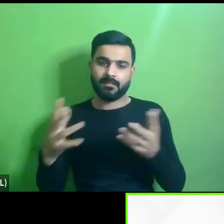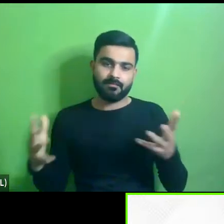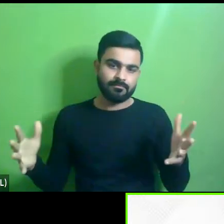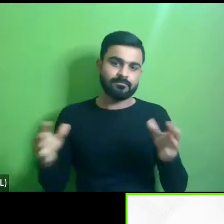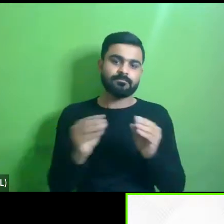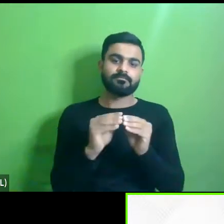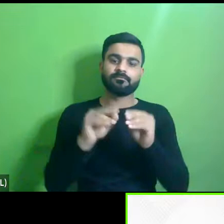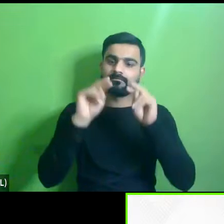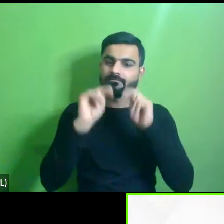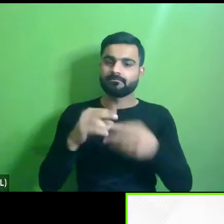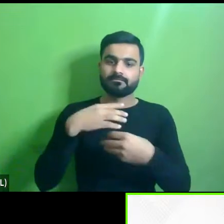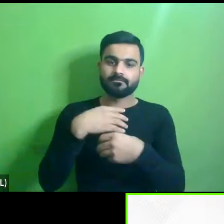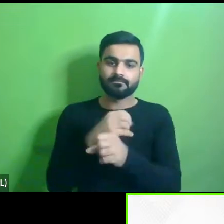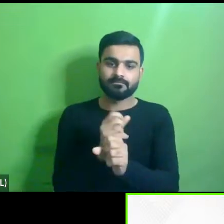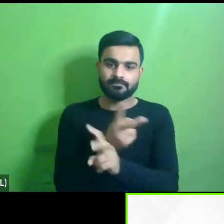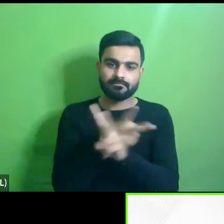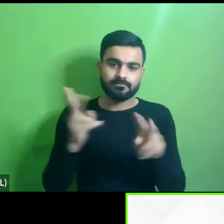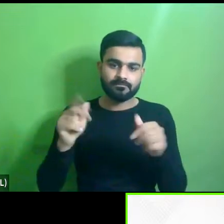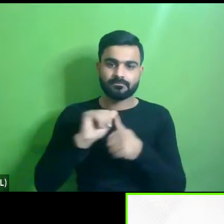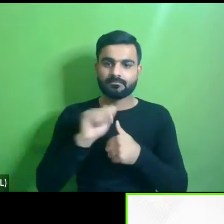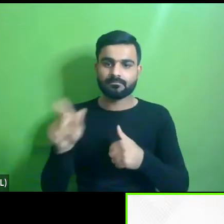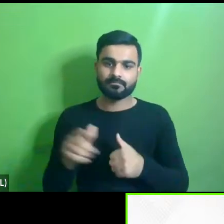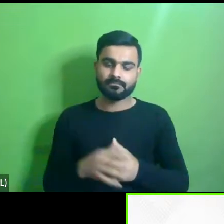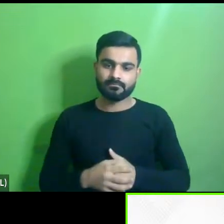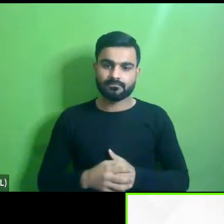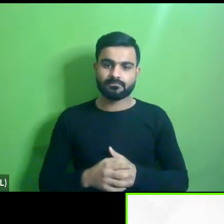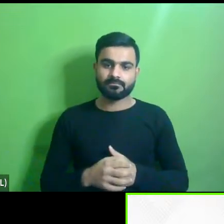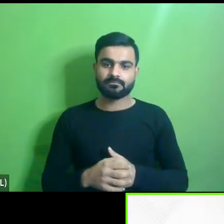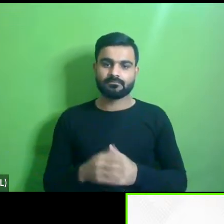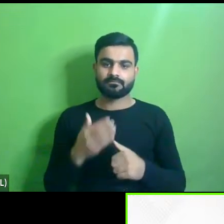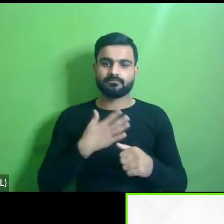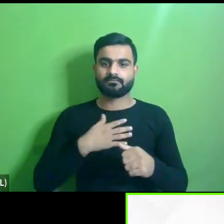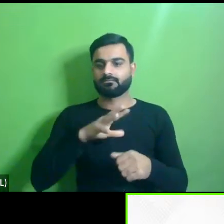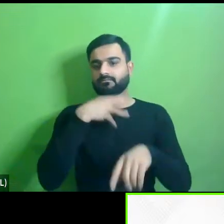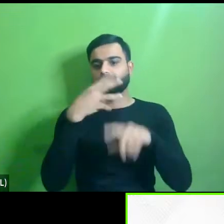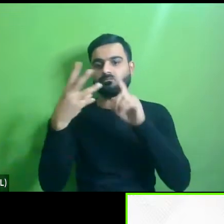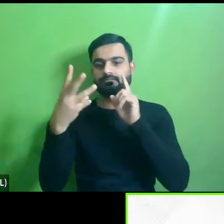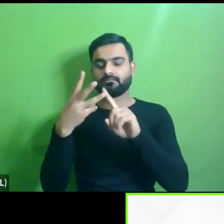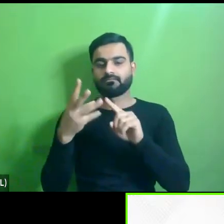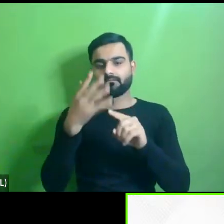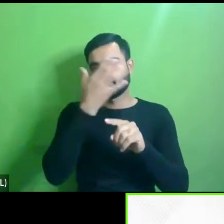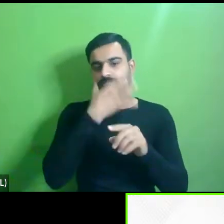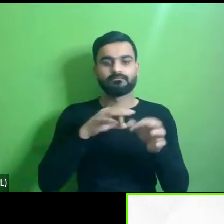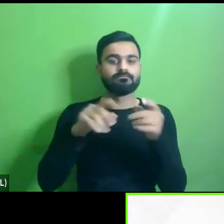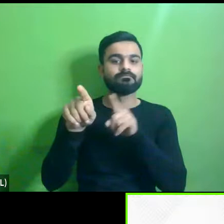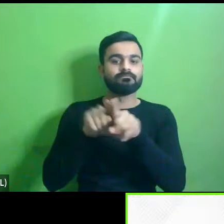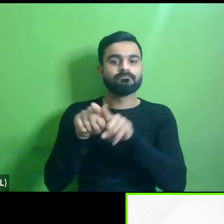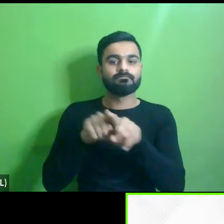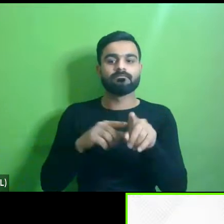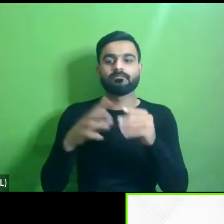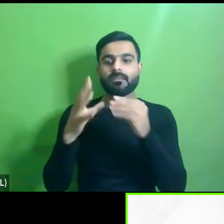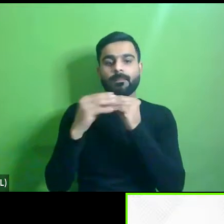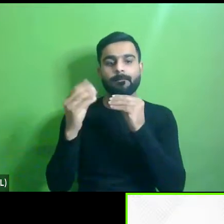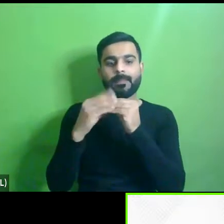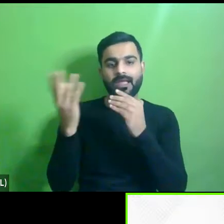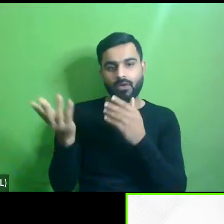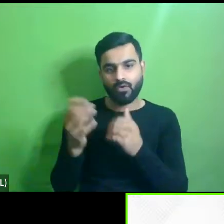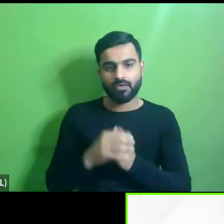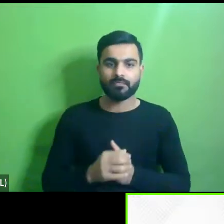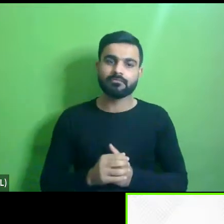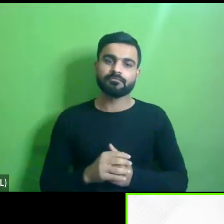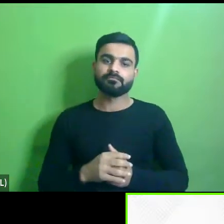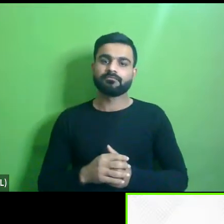the need to create cities for all um mind tree another um beautiful example from the city of bangaluru um